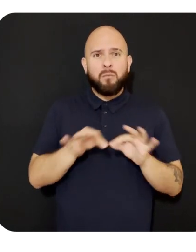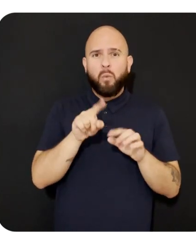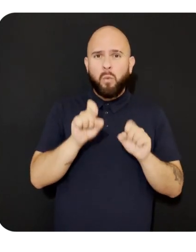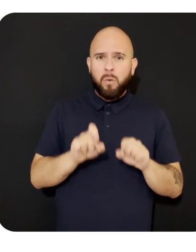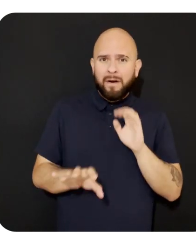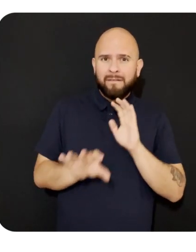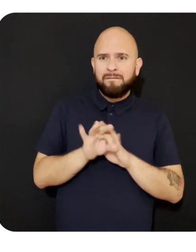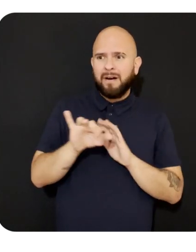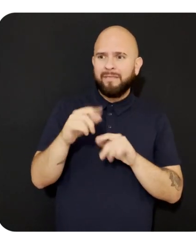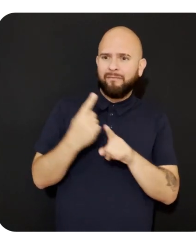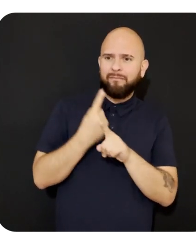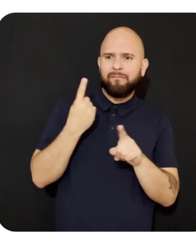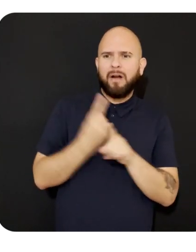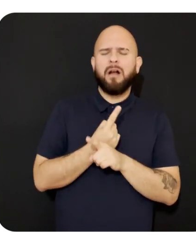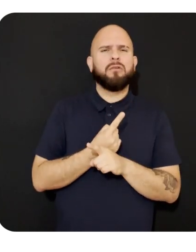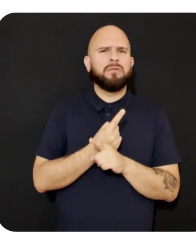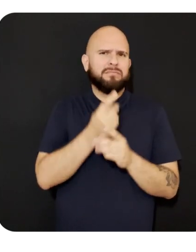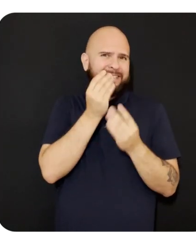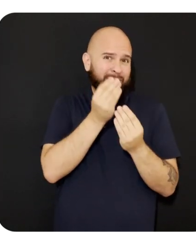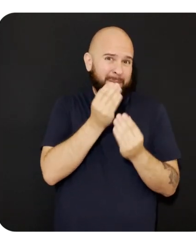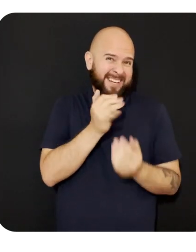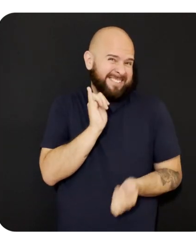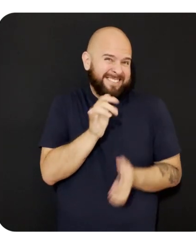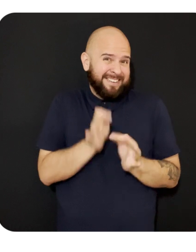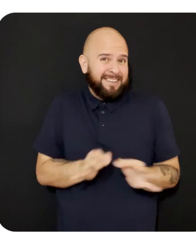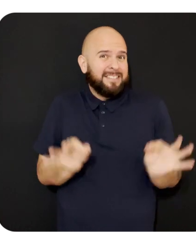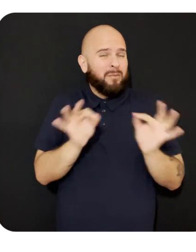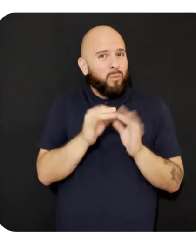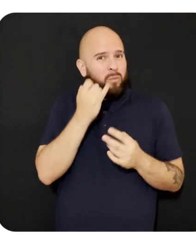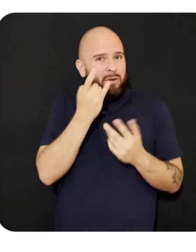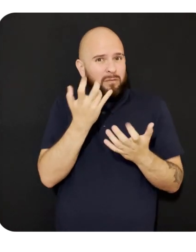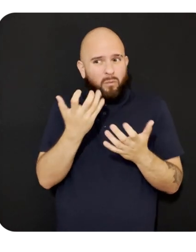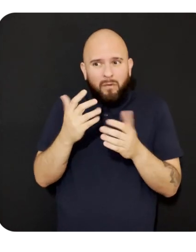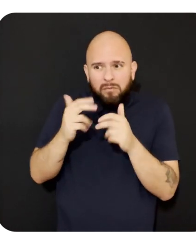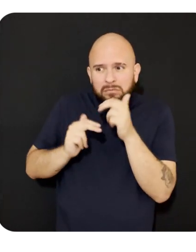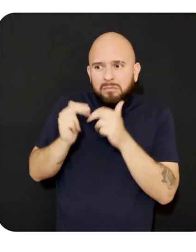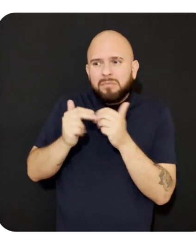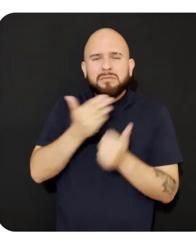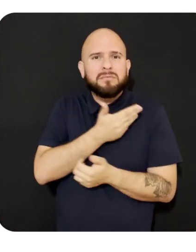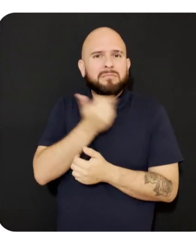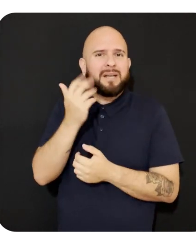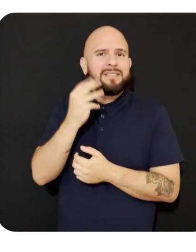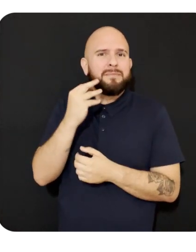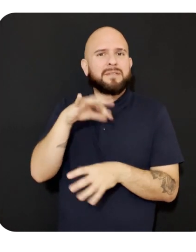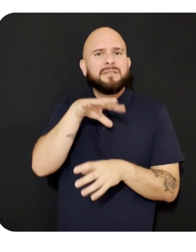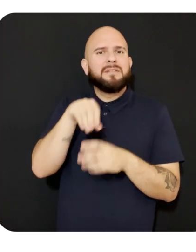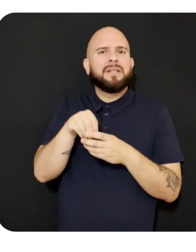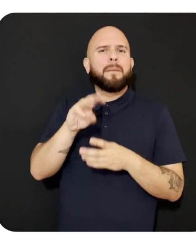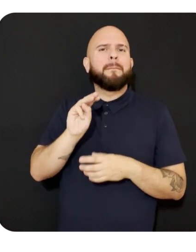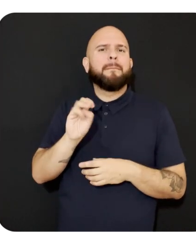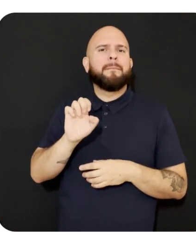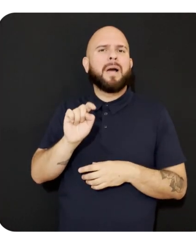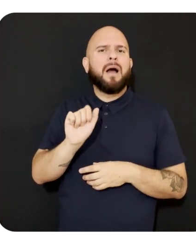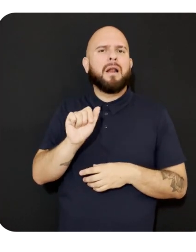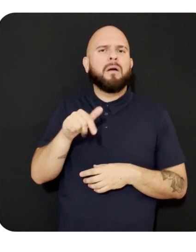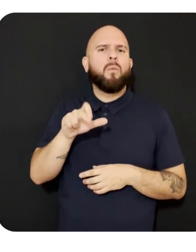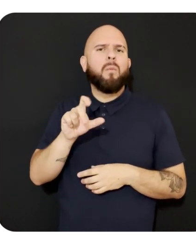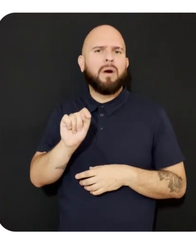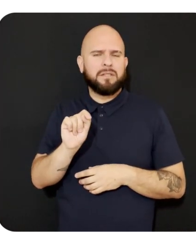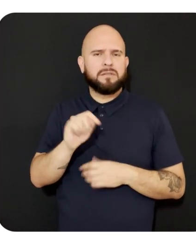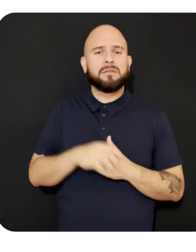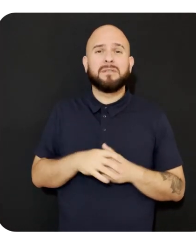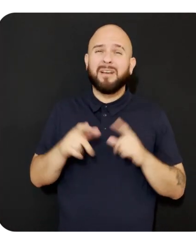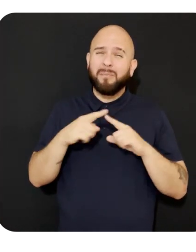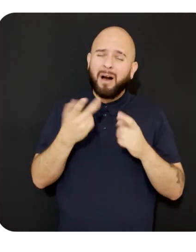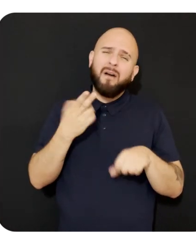comprehensible information you need is critical to building the best possible experiences on MetaQuest. But it's inevitable that you'll be